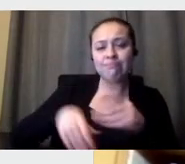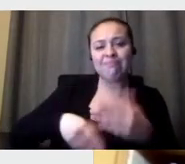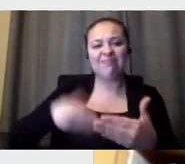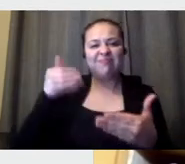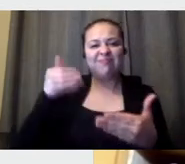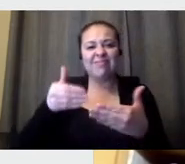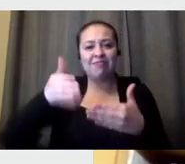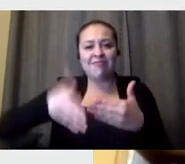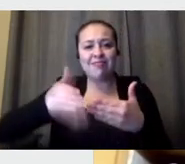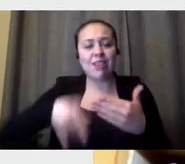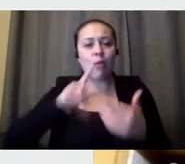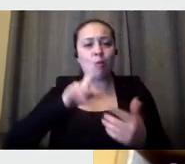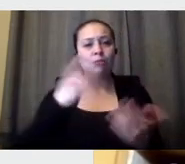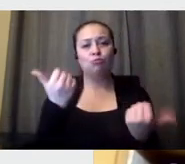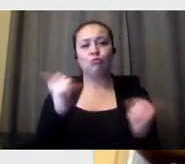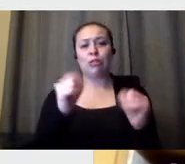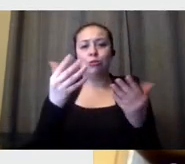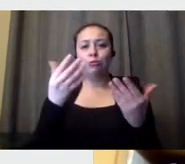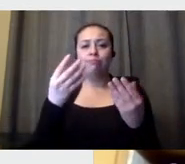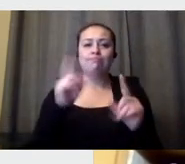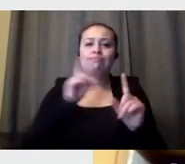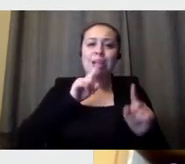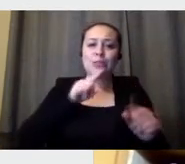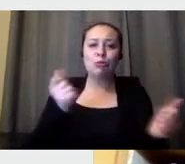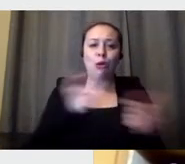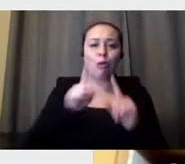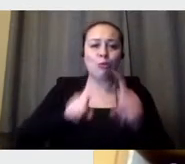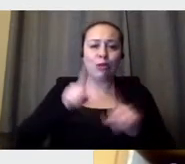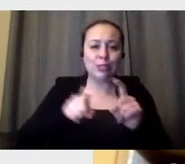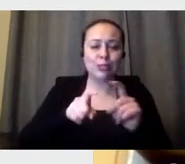possible during our closing Q&A segment.